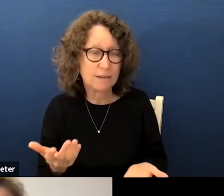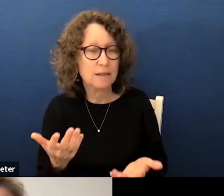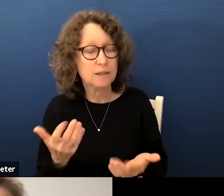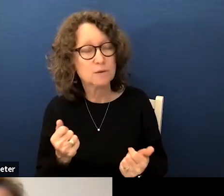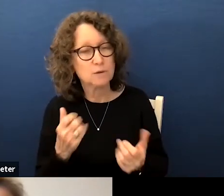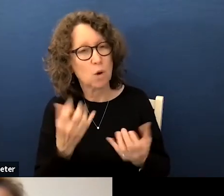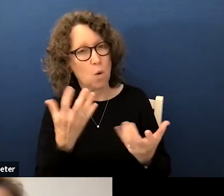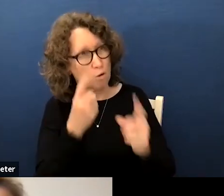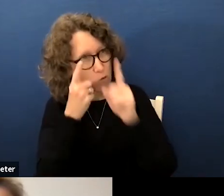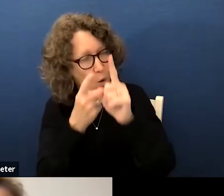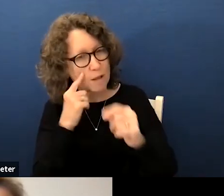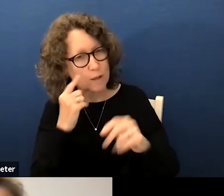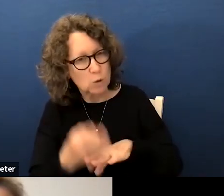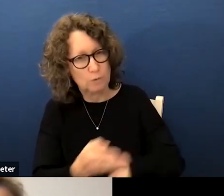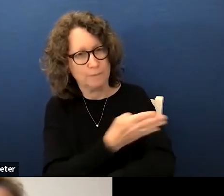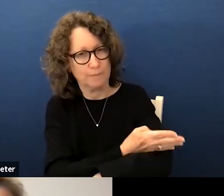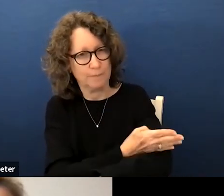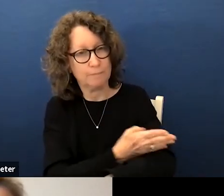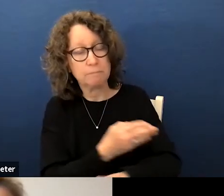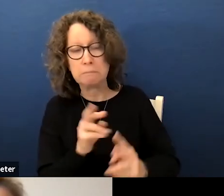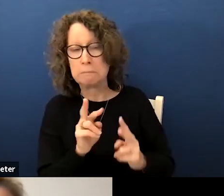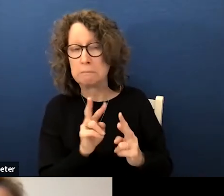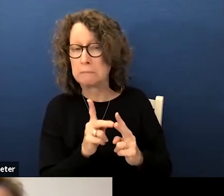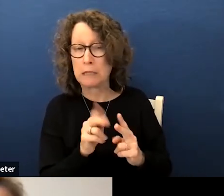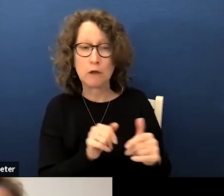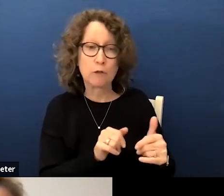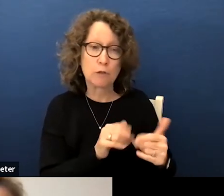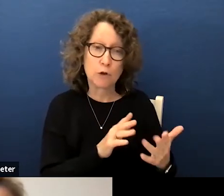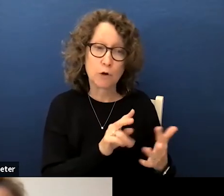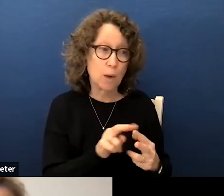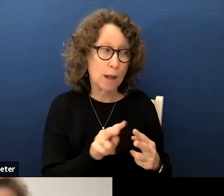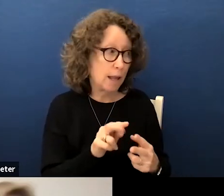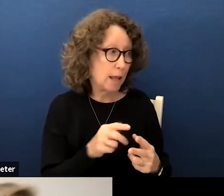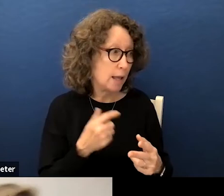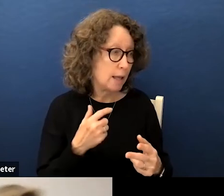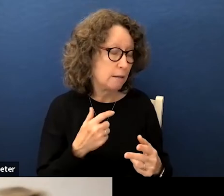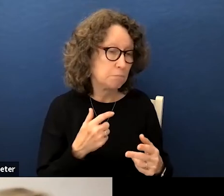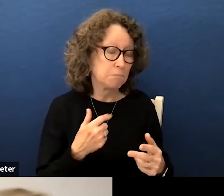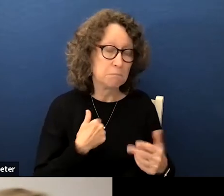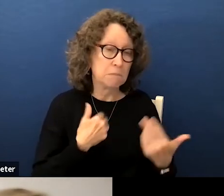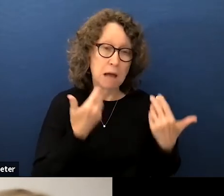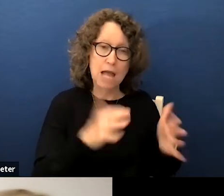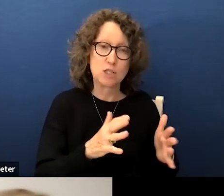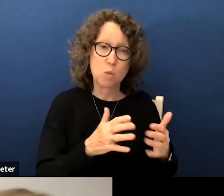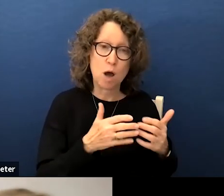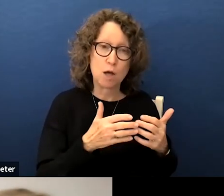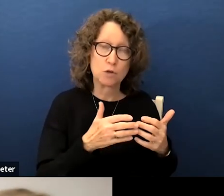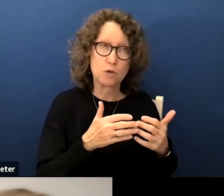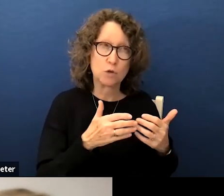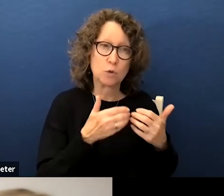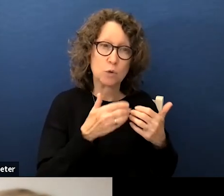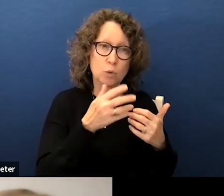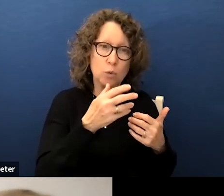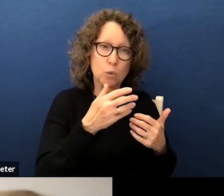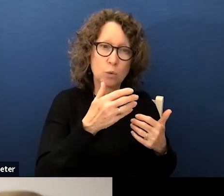passed with our data so we can do it either way is what i'm saying but i don't want to lose sight of the fact that this work is important